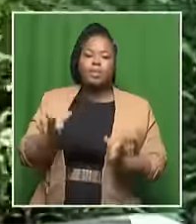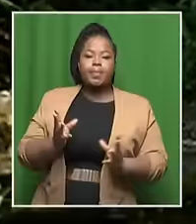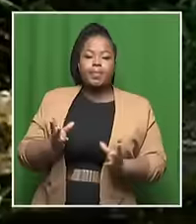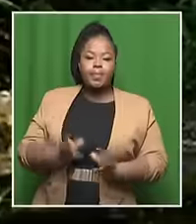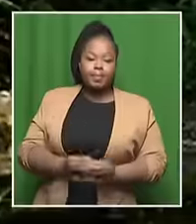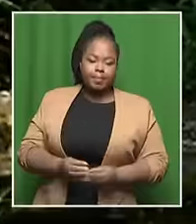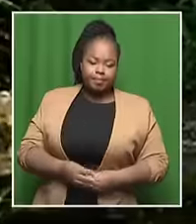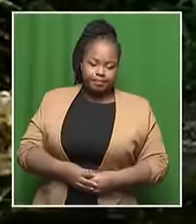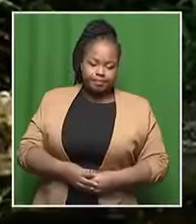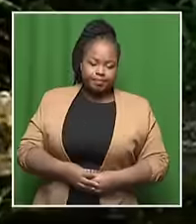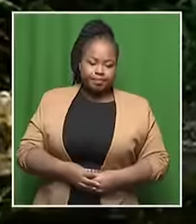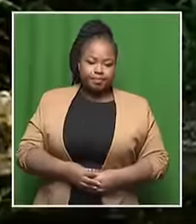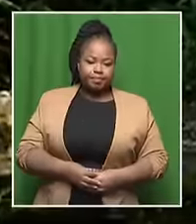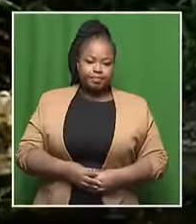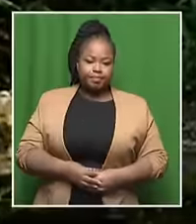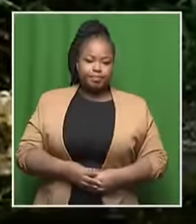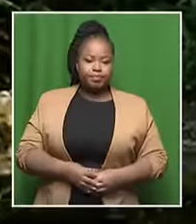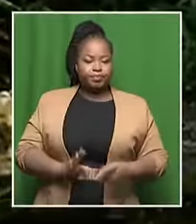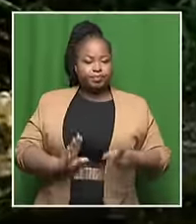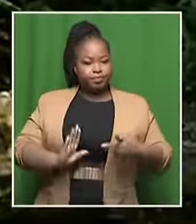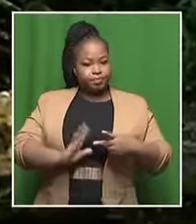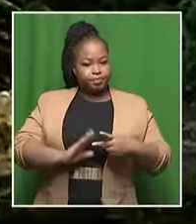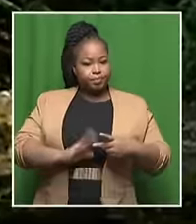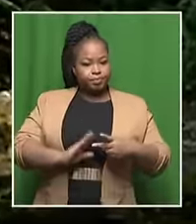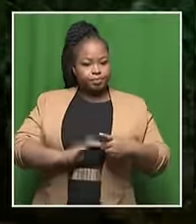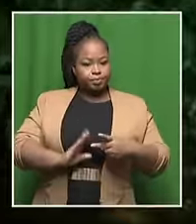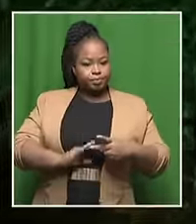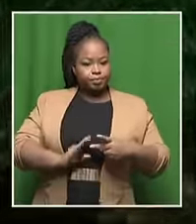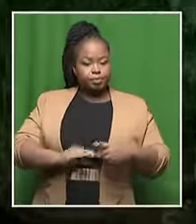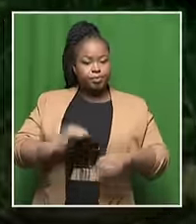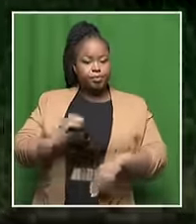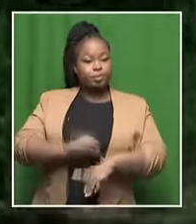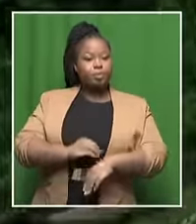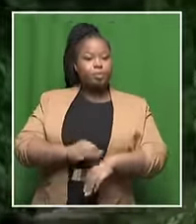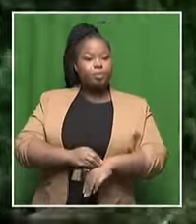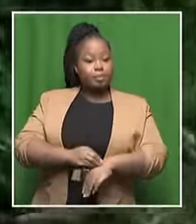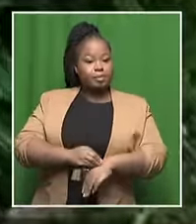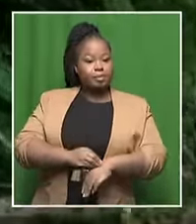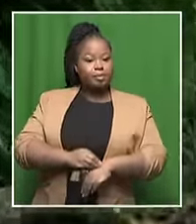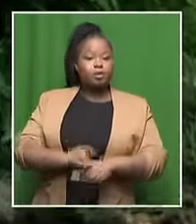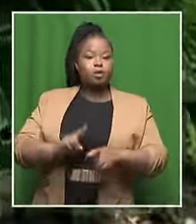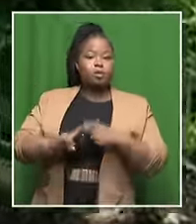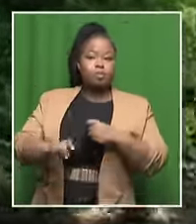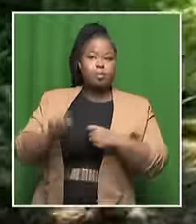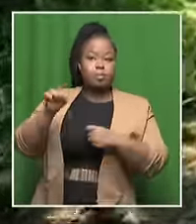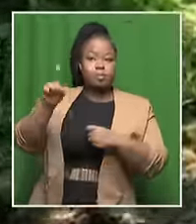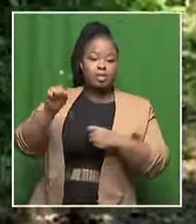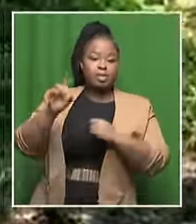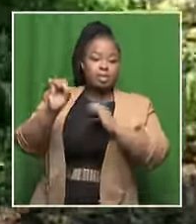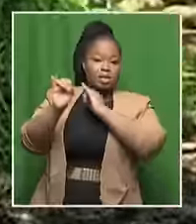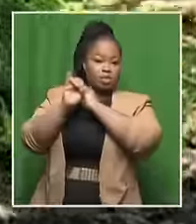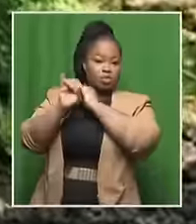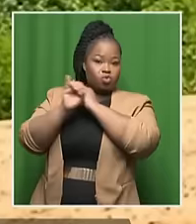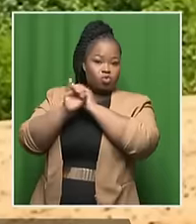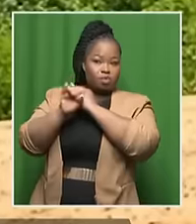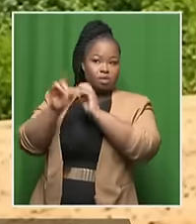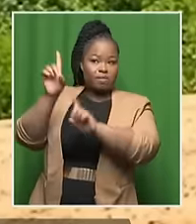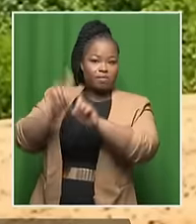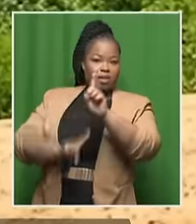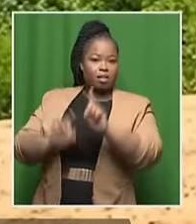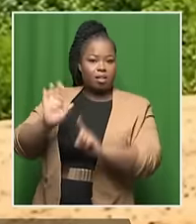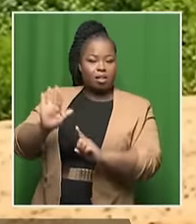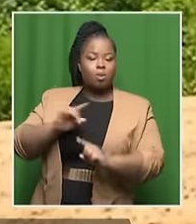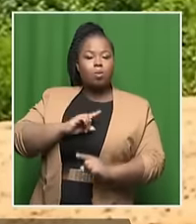And the second issue that comes from the institutional failure aspect is our